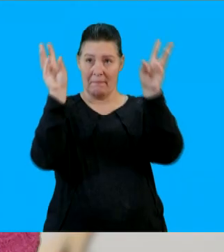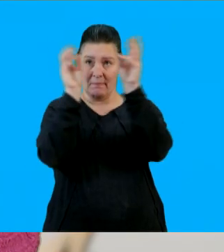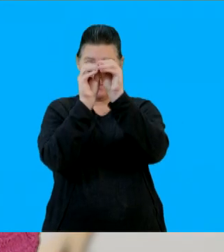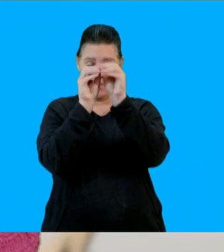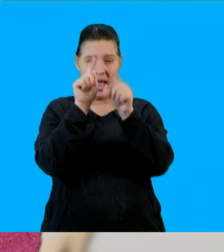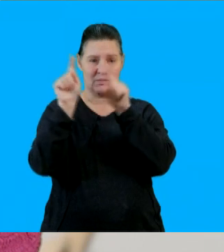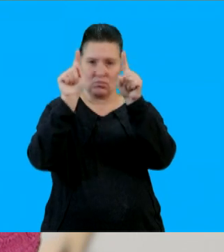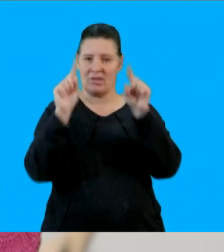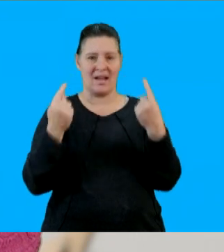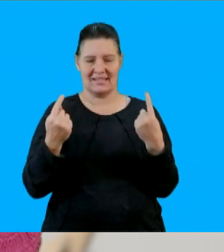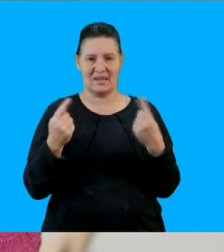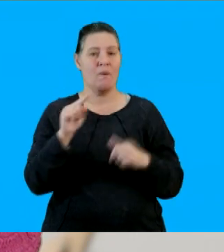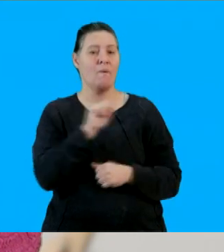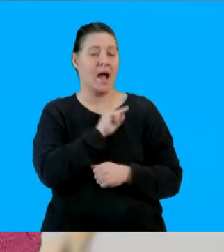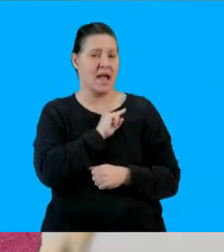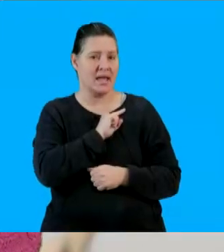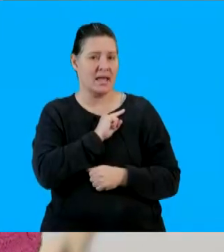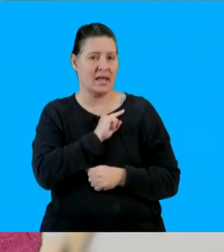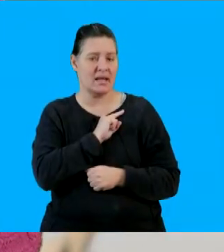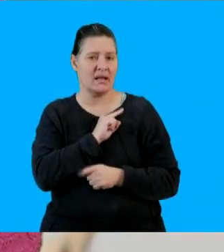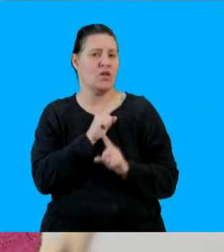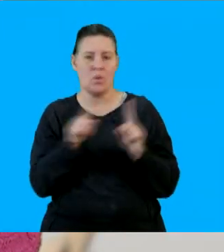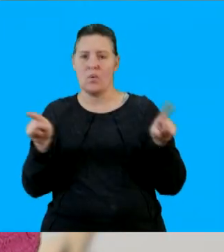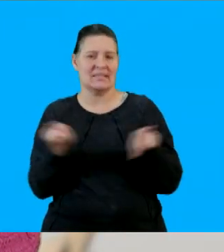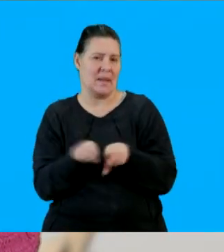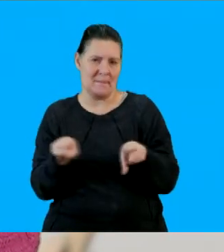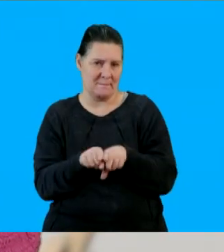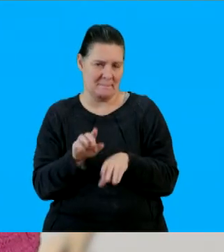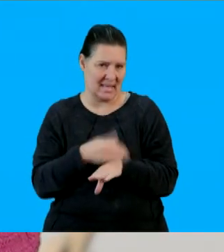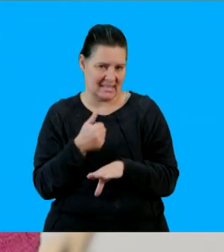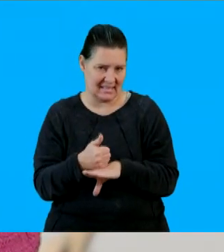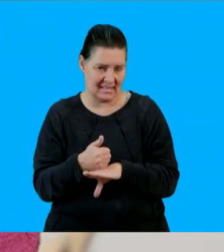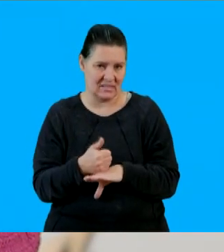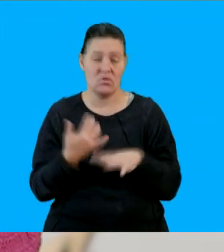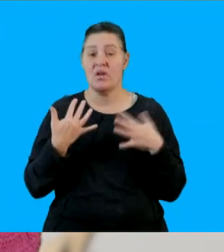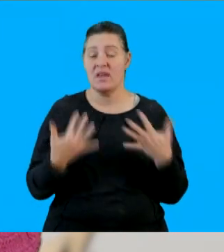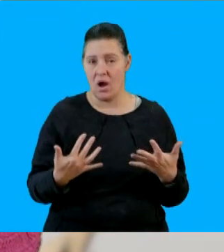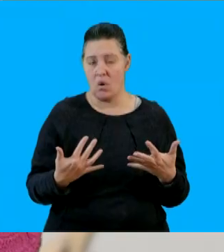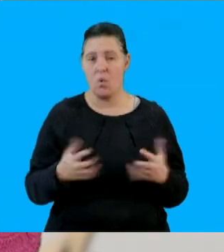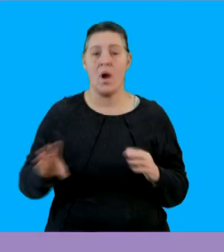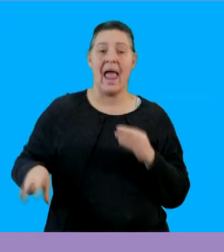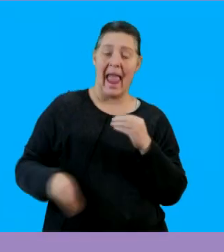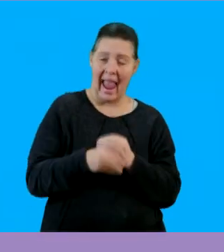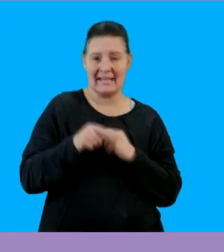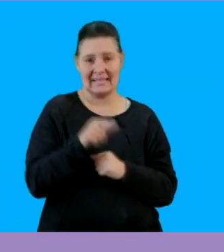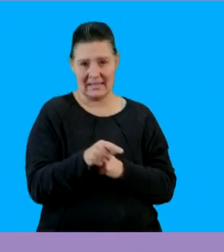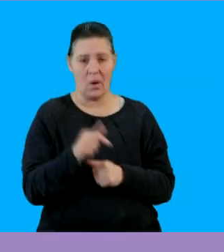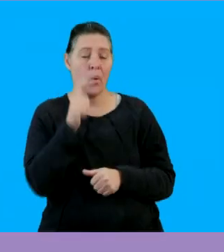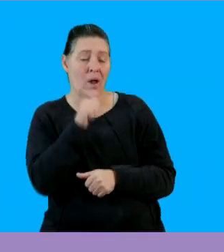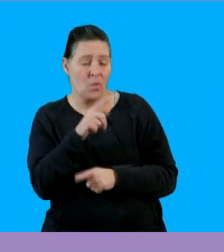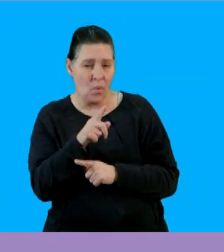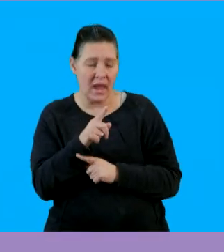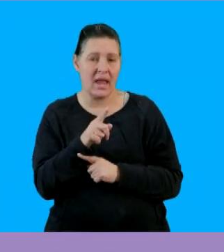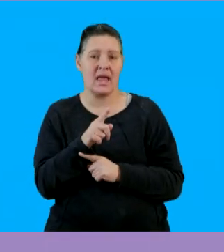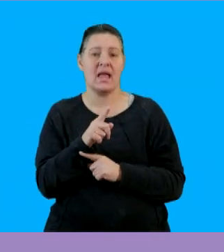add those exponents why because they are not the same base so we only add the